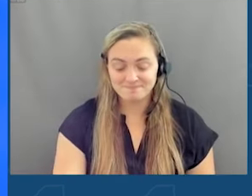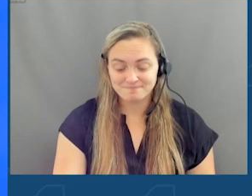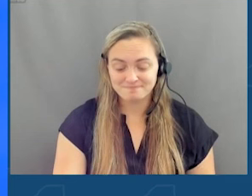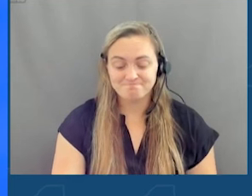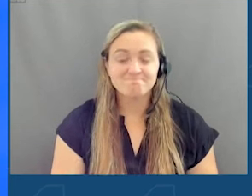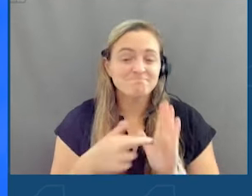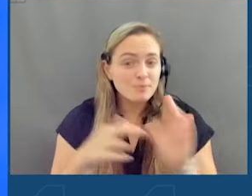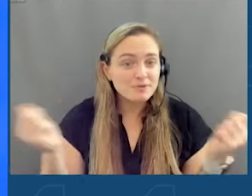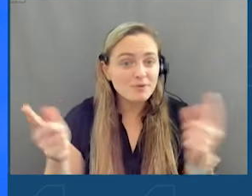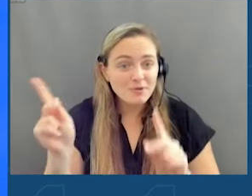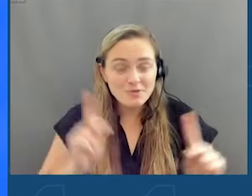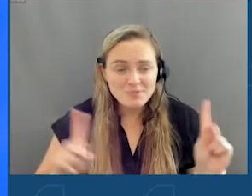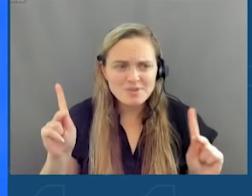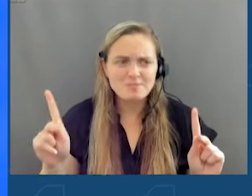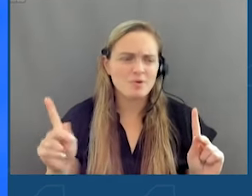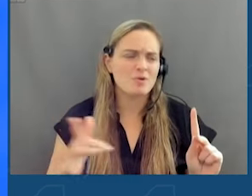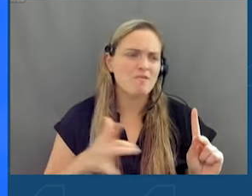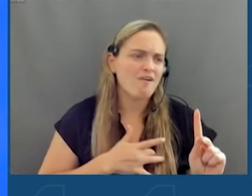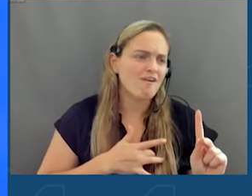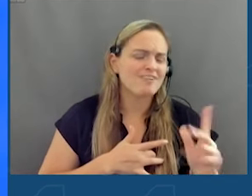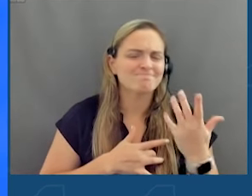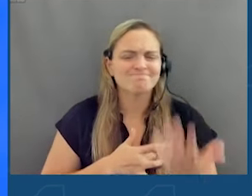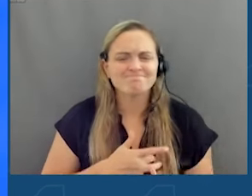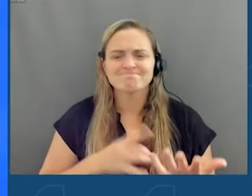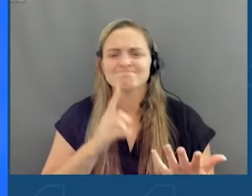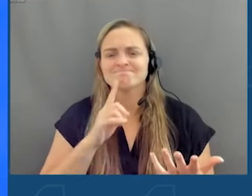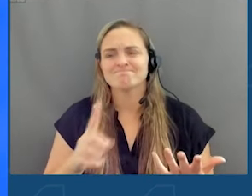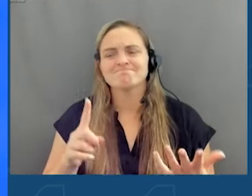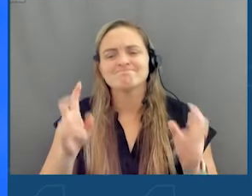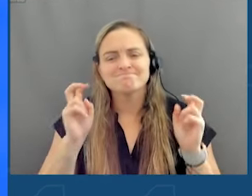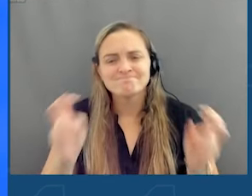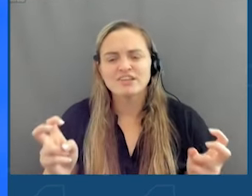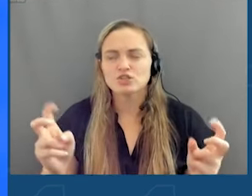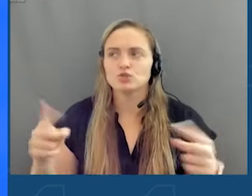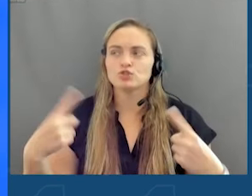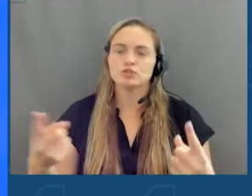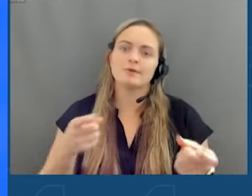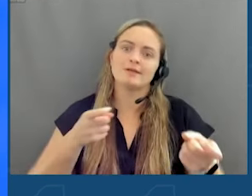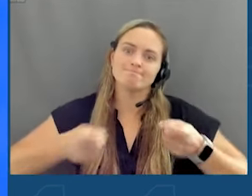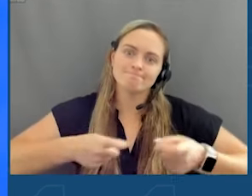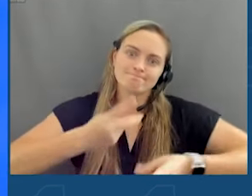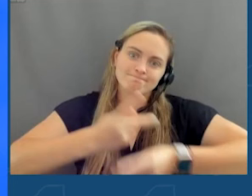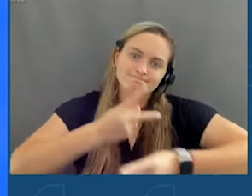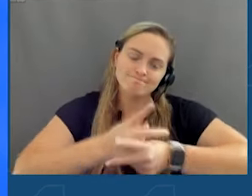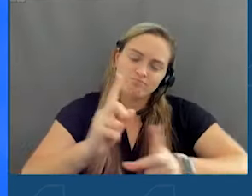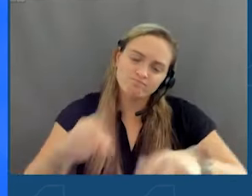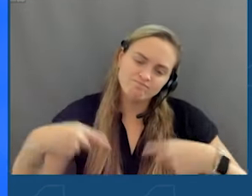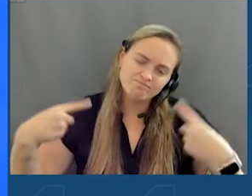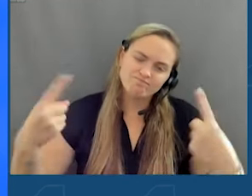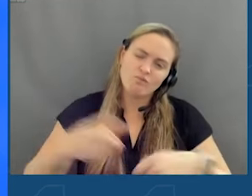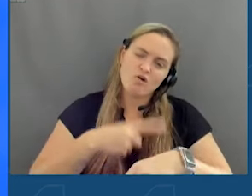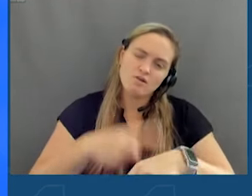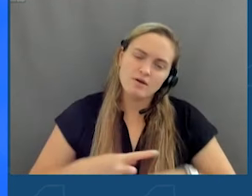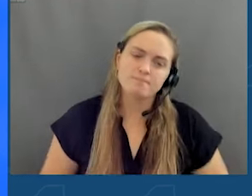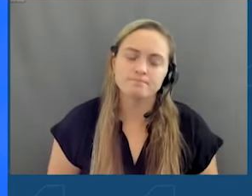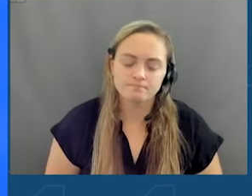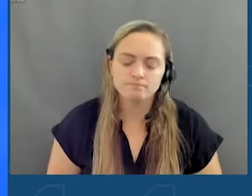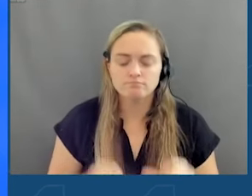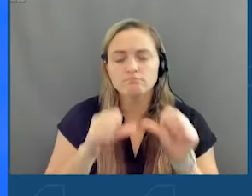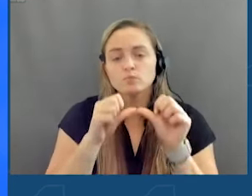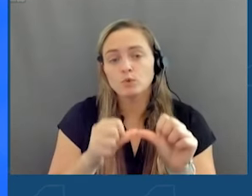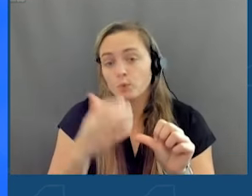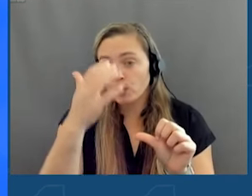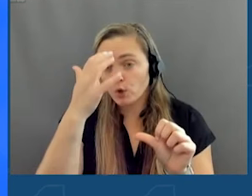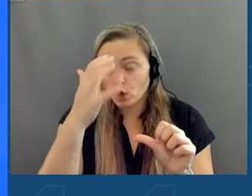the people with such heart and conviction. This is an issue she has championed a long time, and we're joined together in this because we know there'll be some